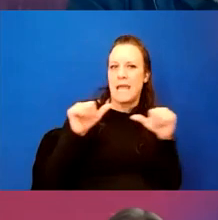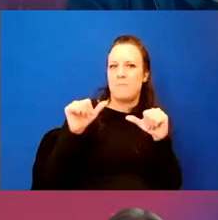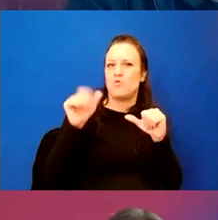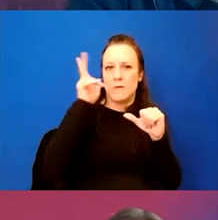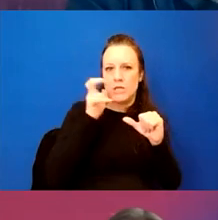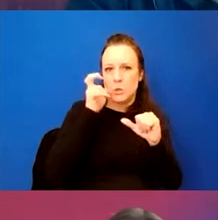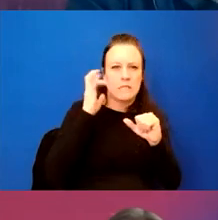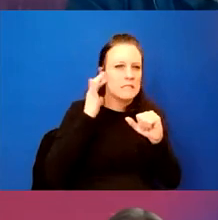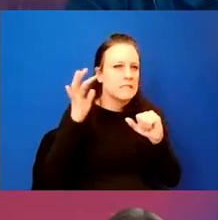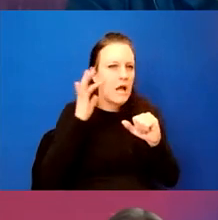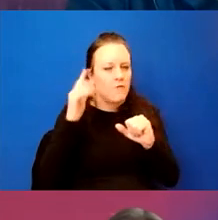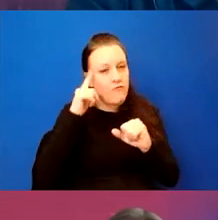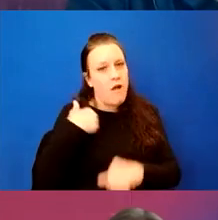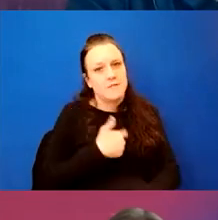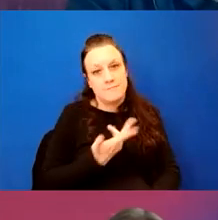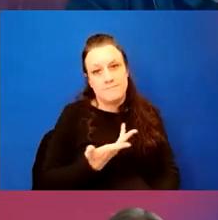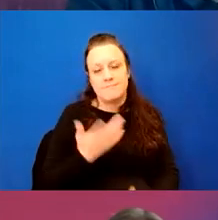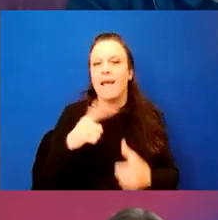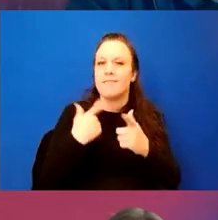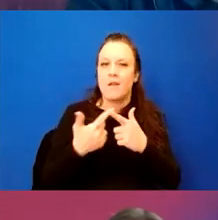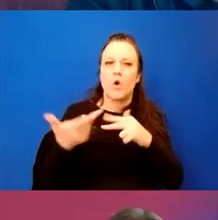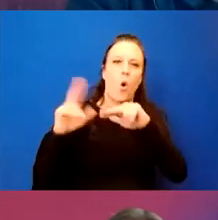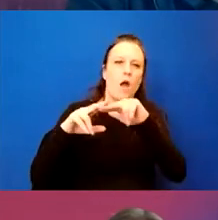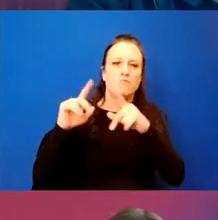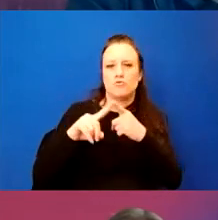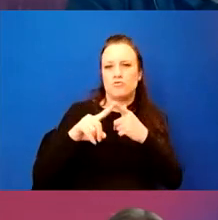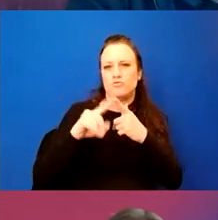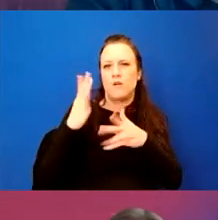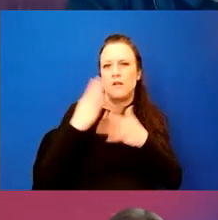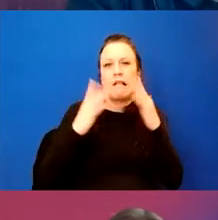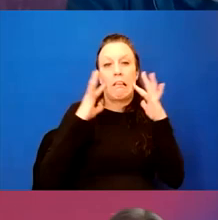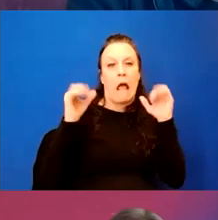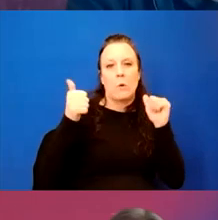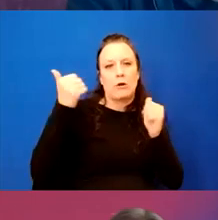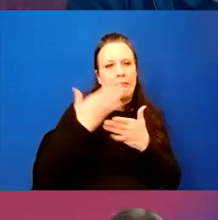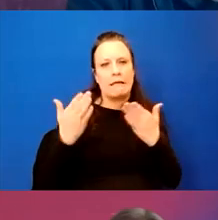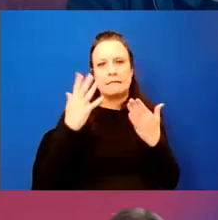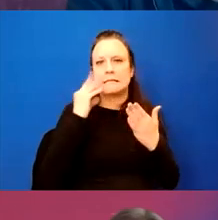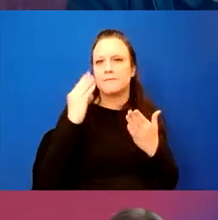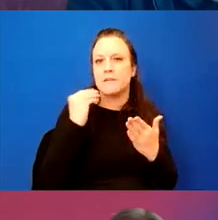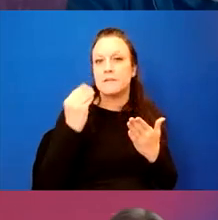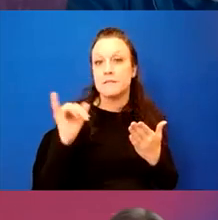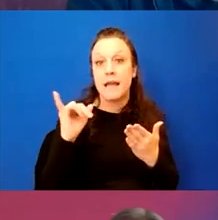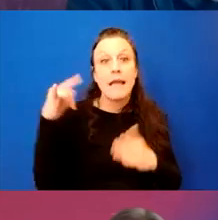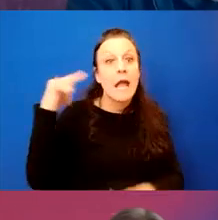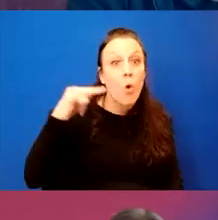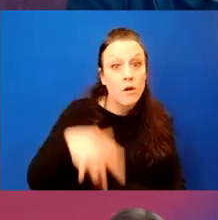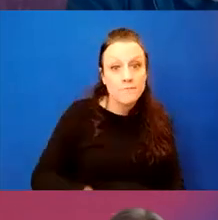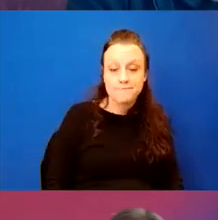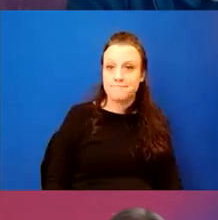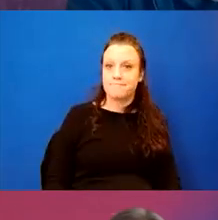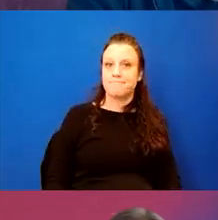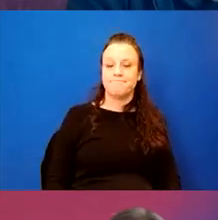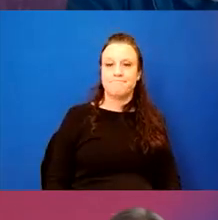hear a sound for most of us. And then it would go up to some of the louder things that you would experience, um, at an airport, um,